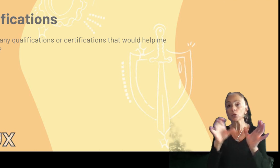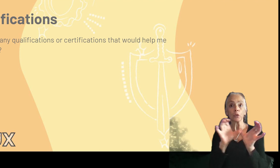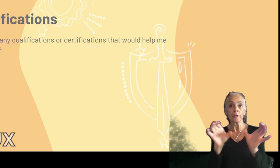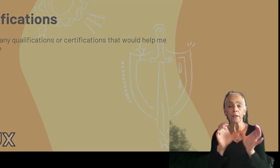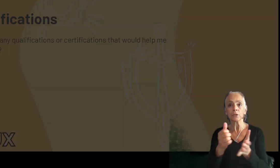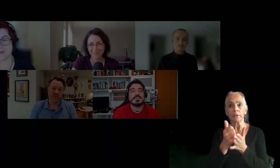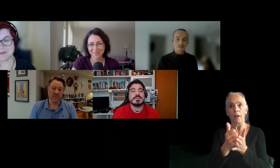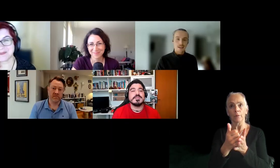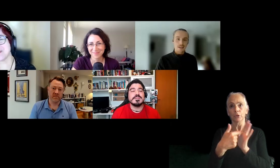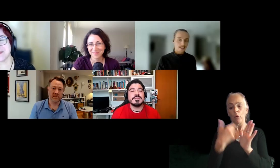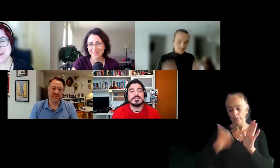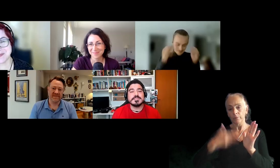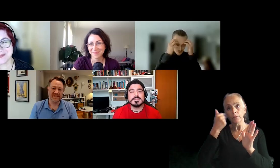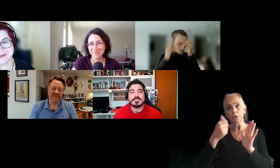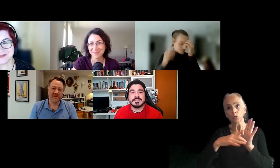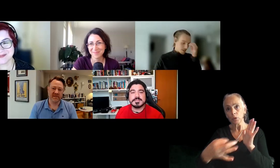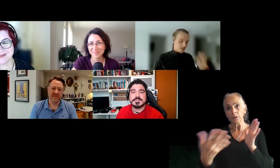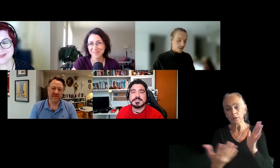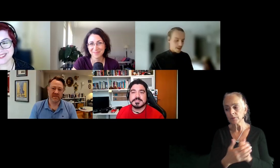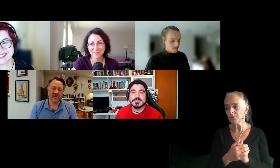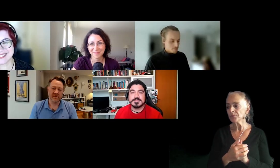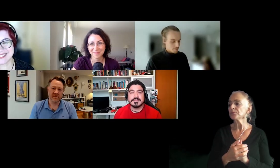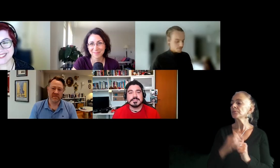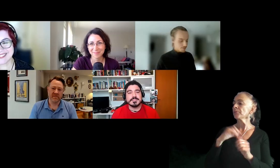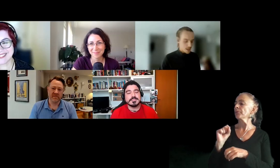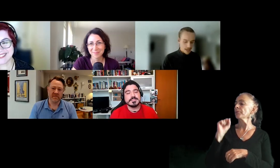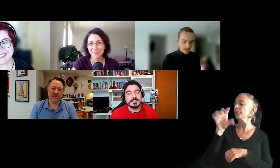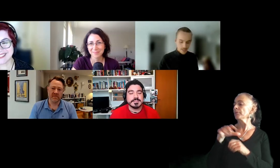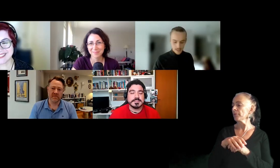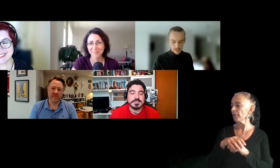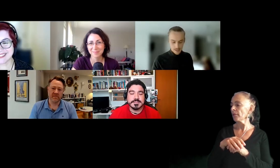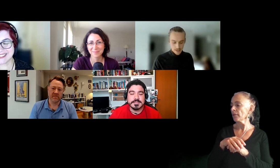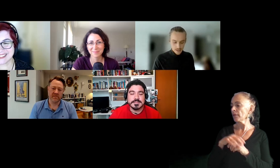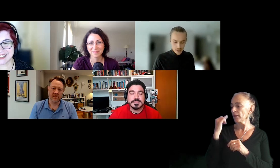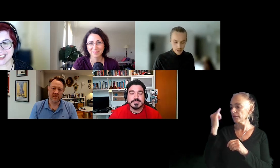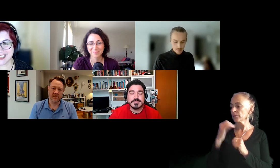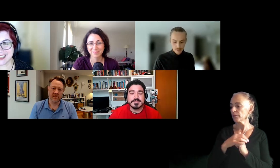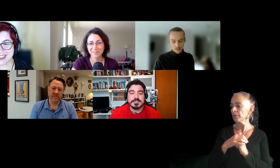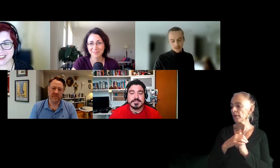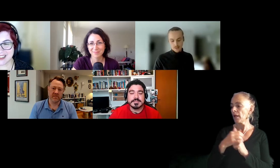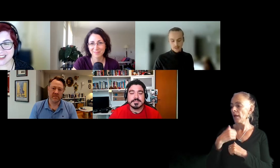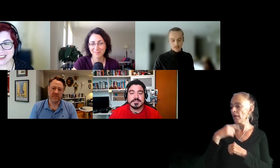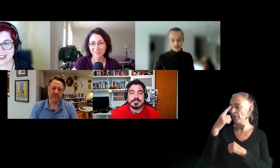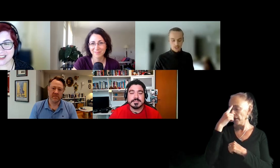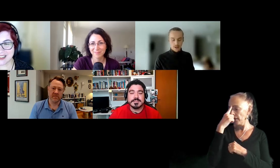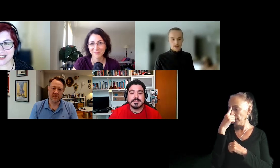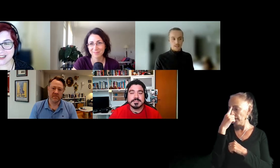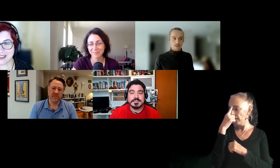me stand out? I can throw something out there. Yeah. I think that